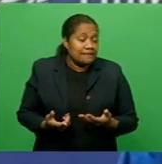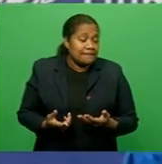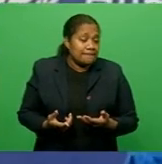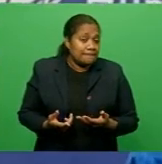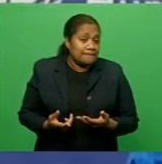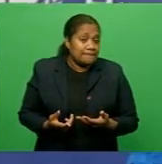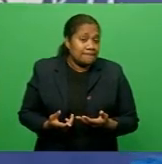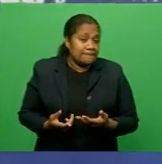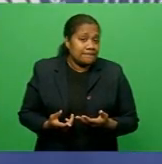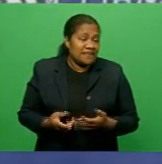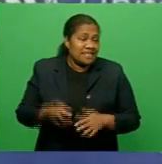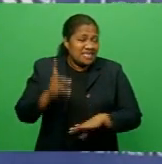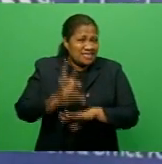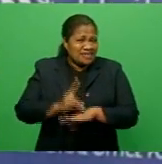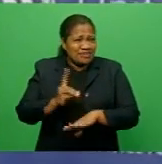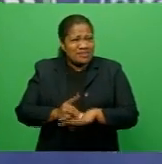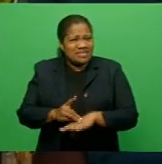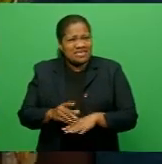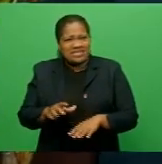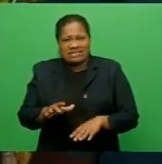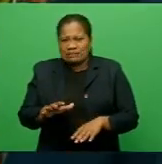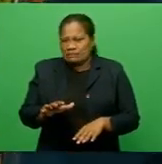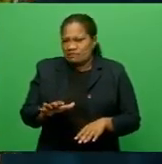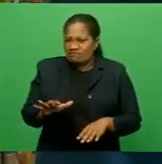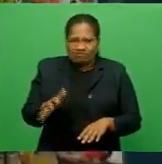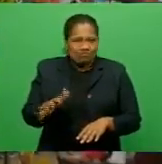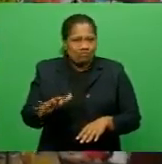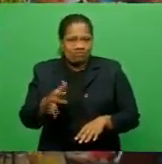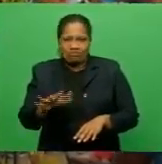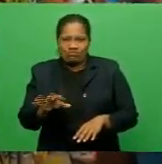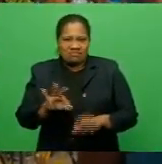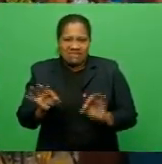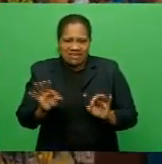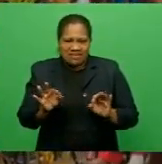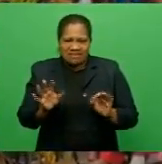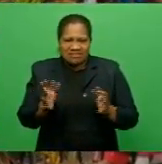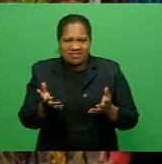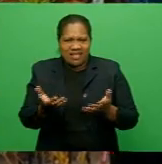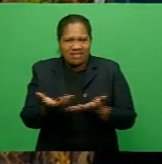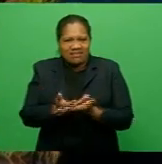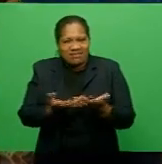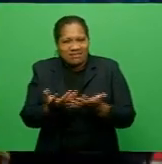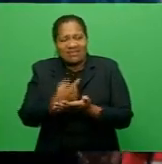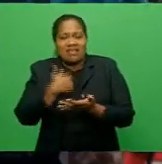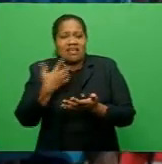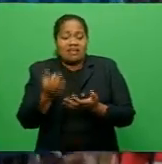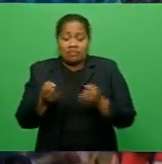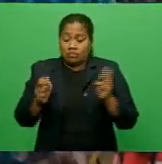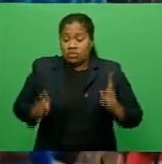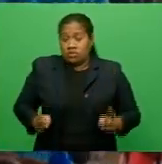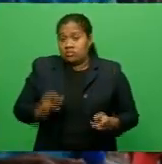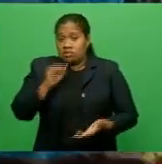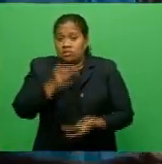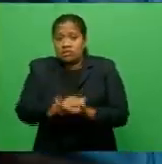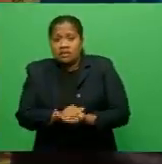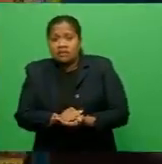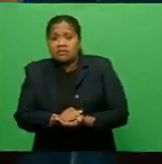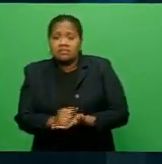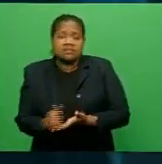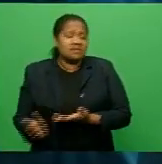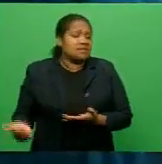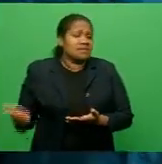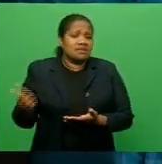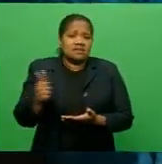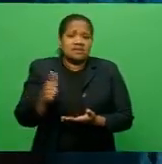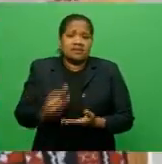come into the conversation I had as a human rights advisor for all of the issue of the Pacific with any of the decision